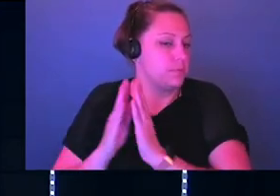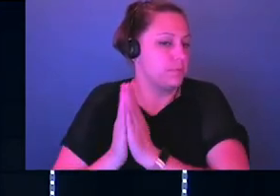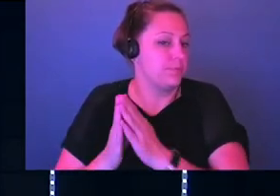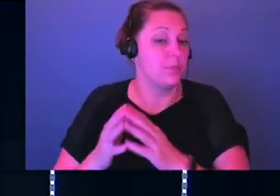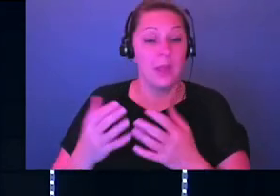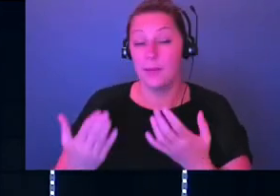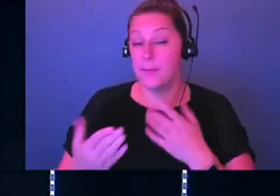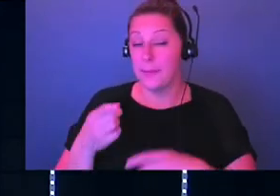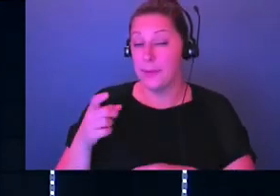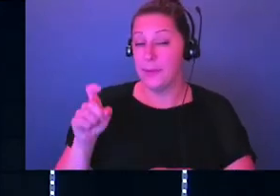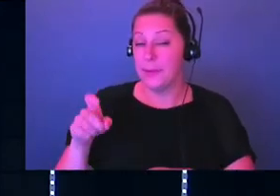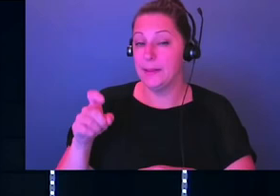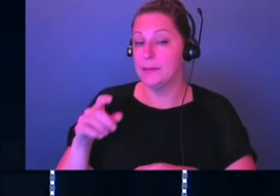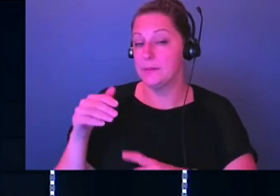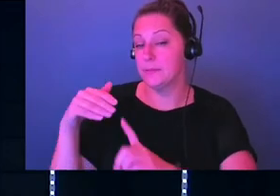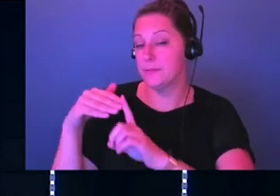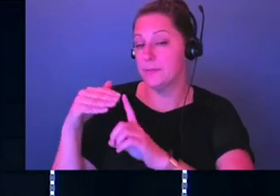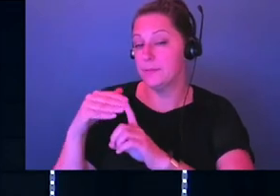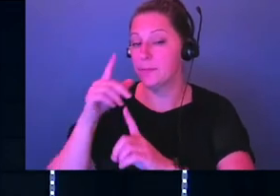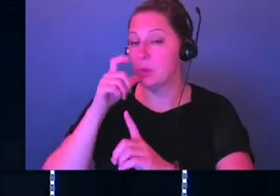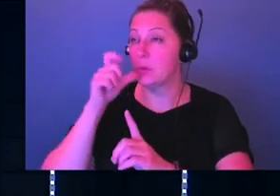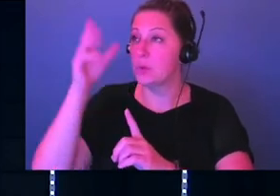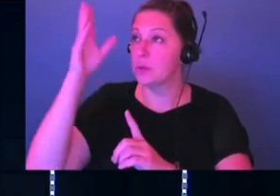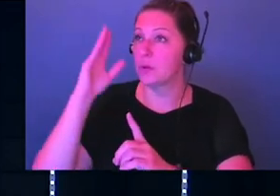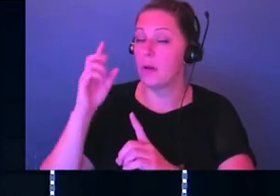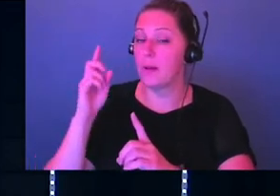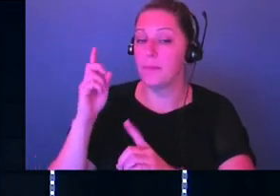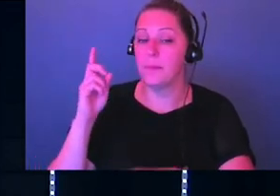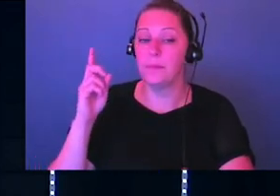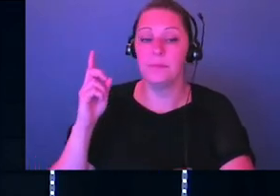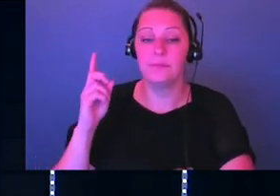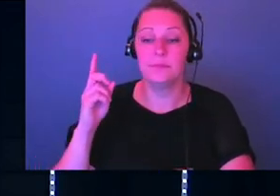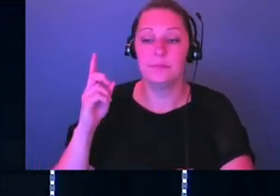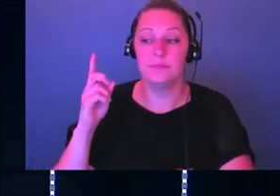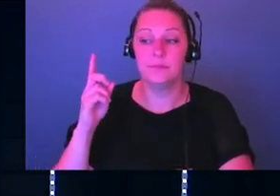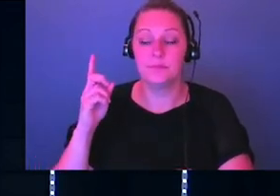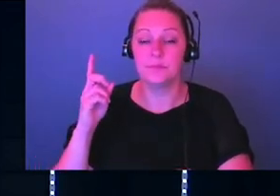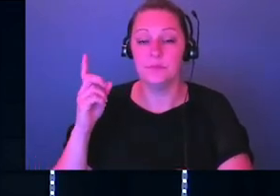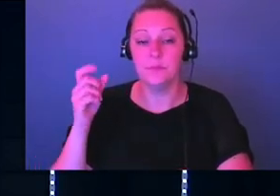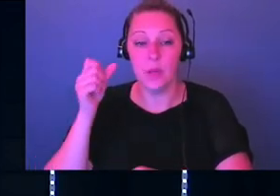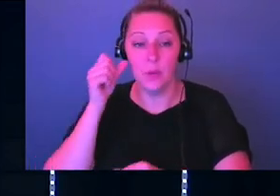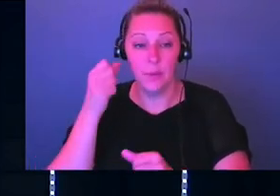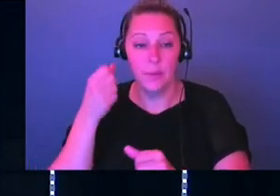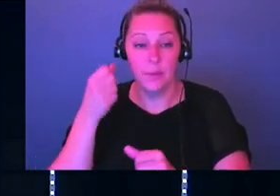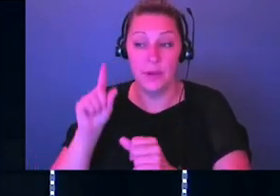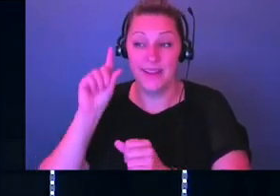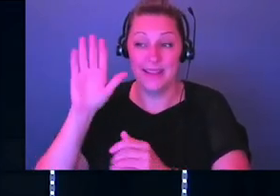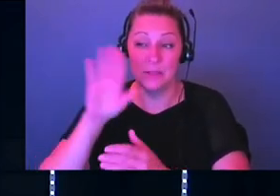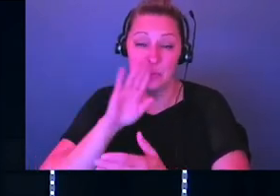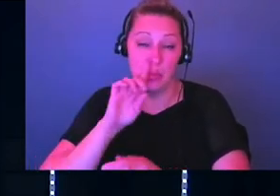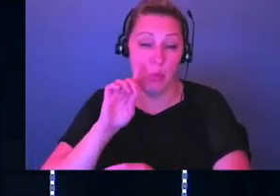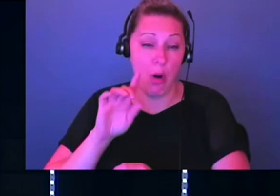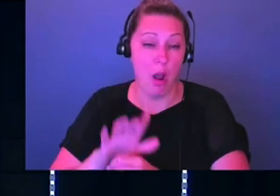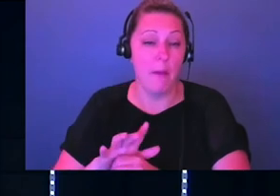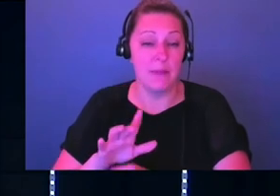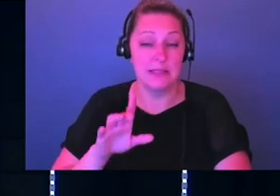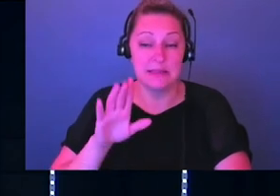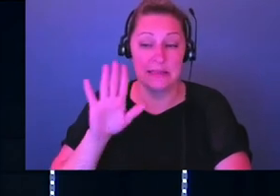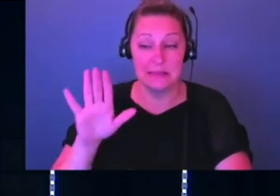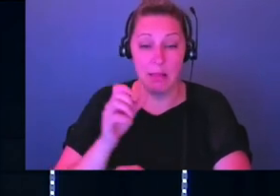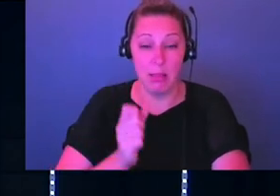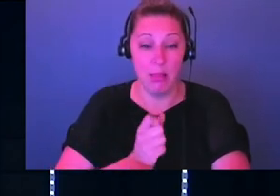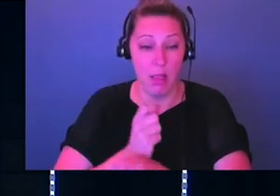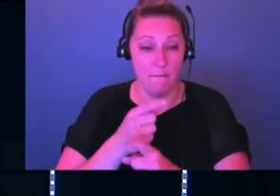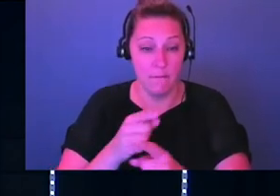need today is to be reminded of who God is. Maybe what you need today is be reminded of God's promises of how much he loves you